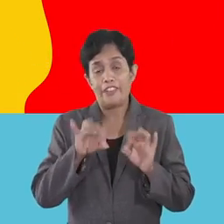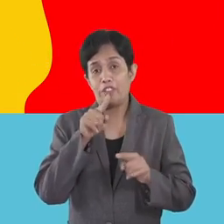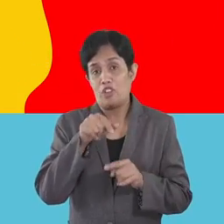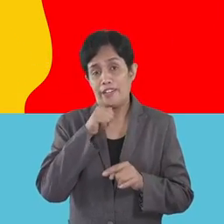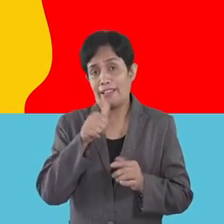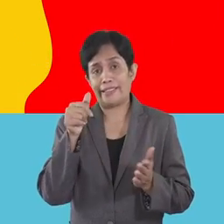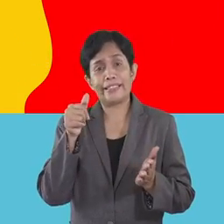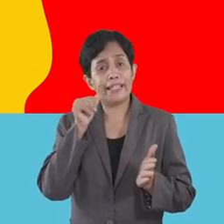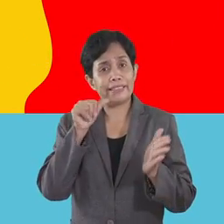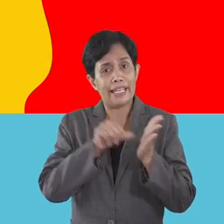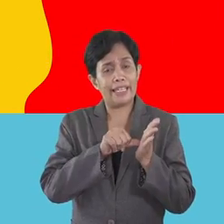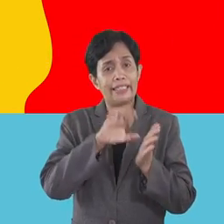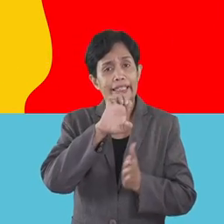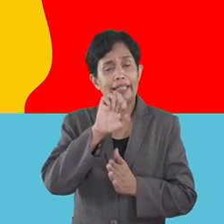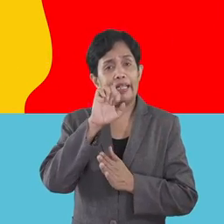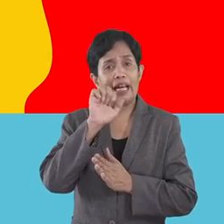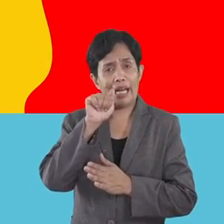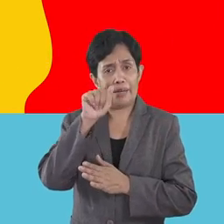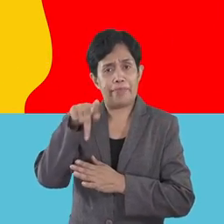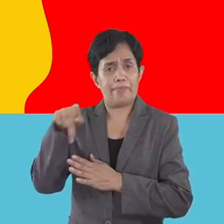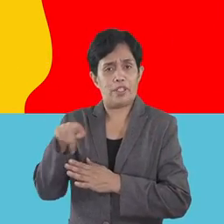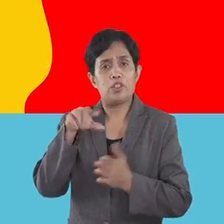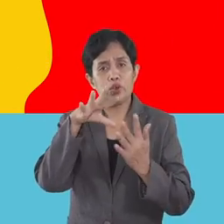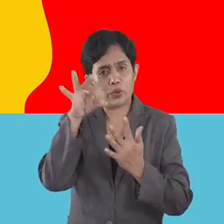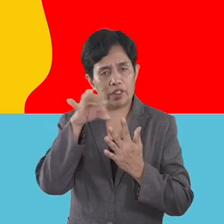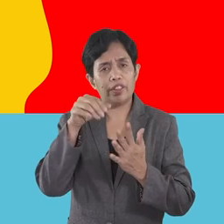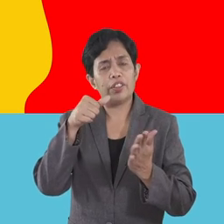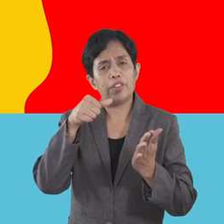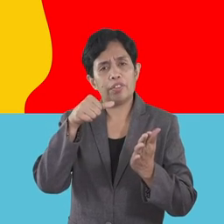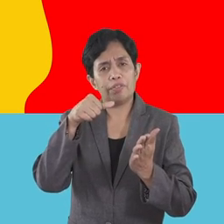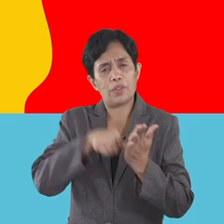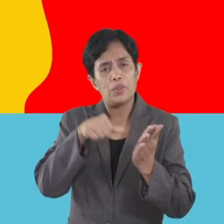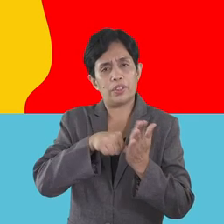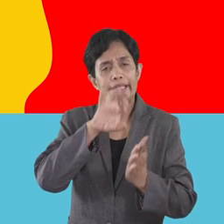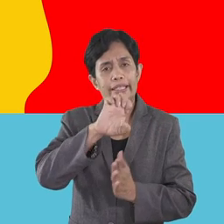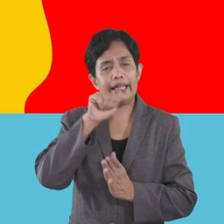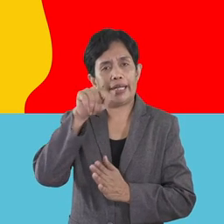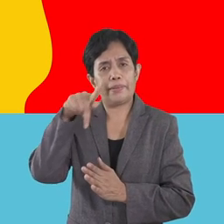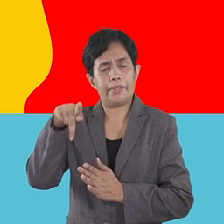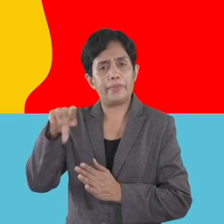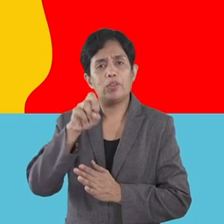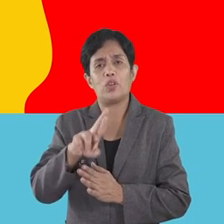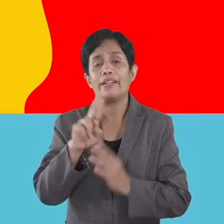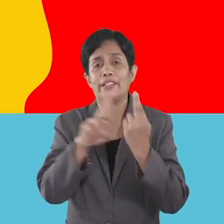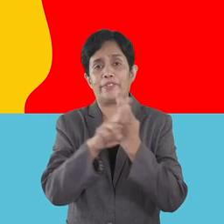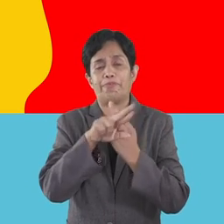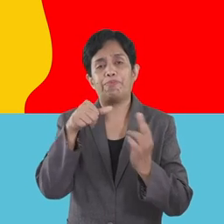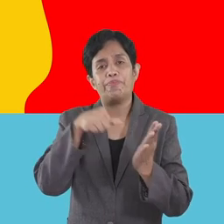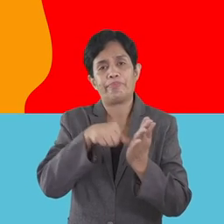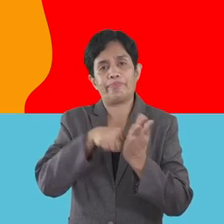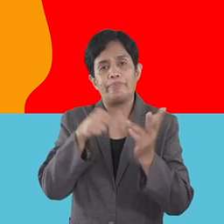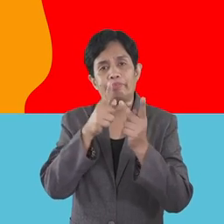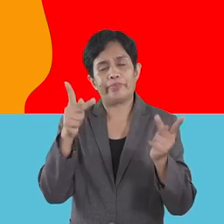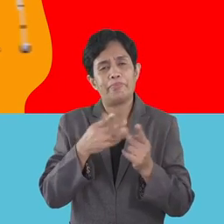hand, if you're not assigned in an APP, you can choose to vote in the EAPP or your regular voting place.